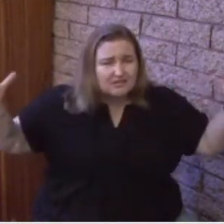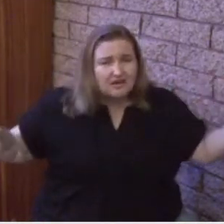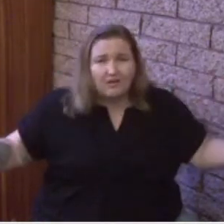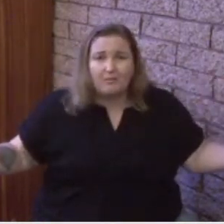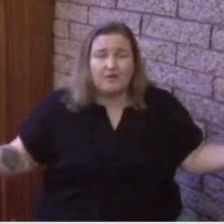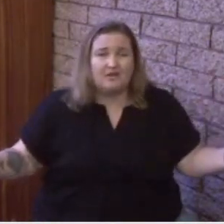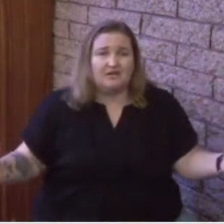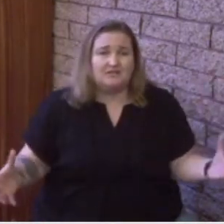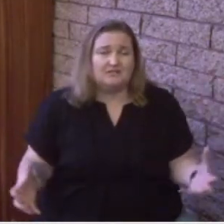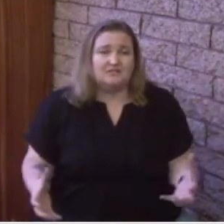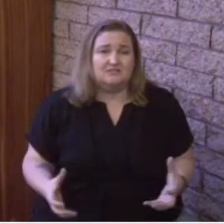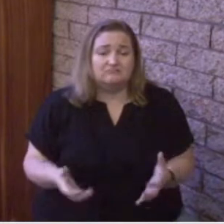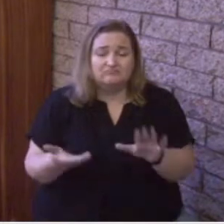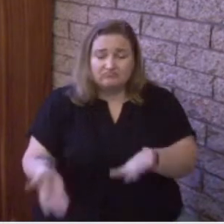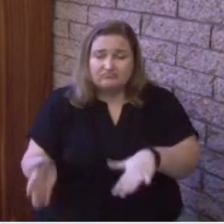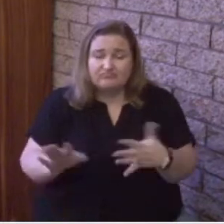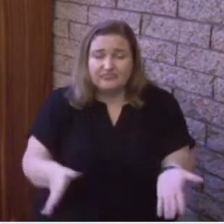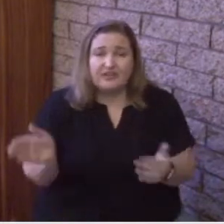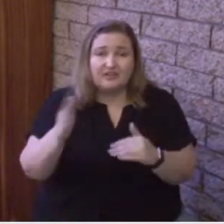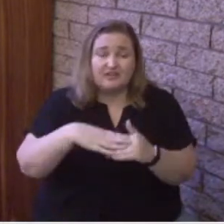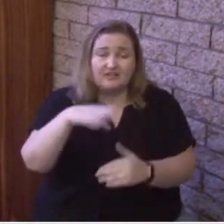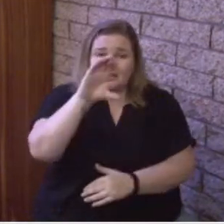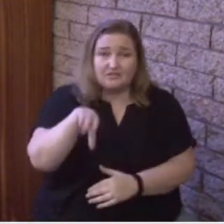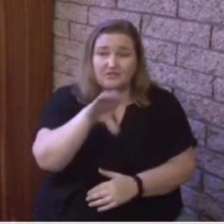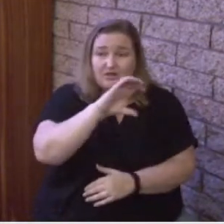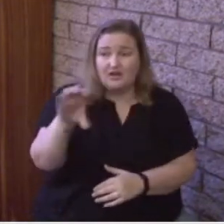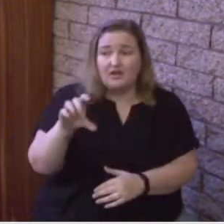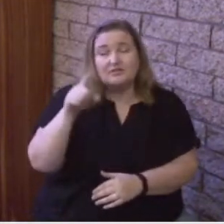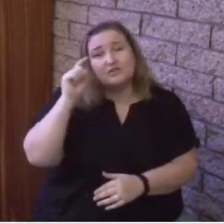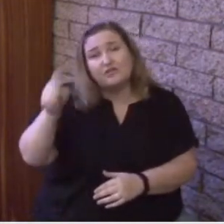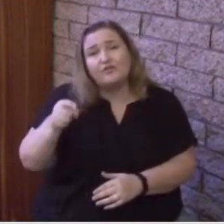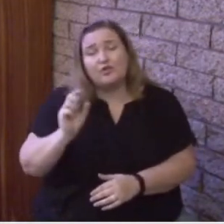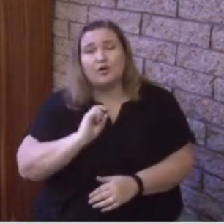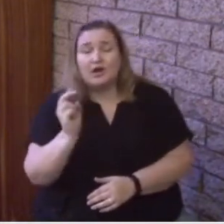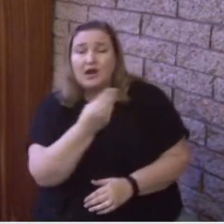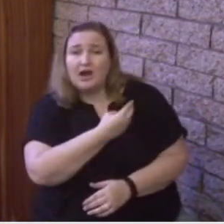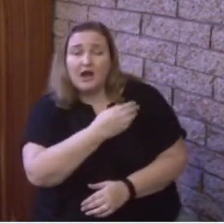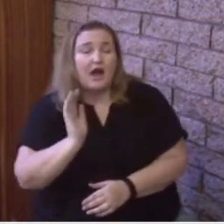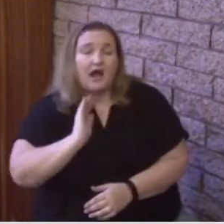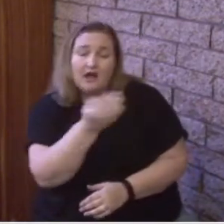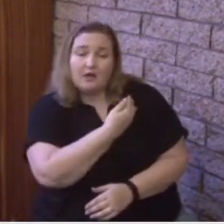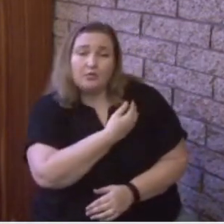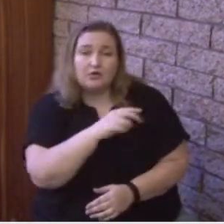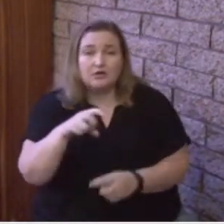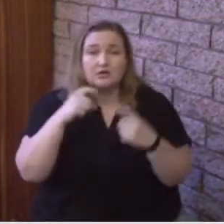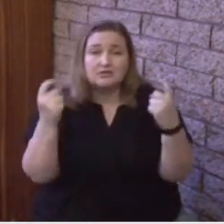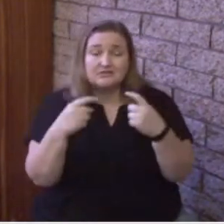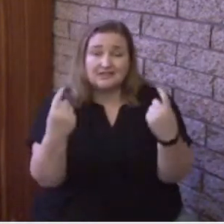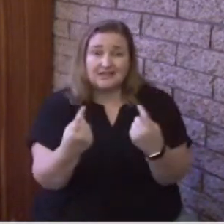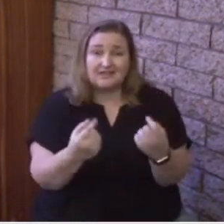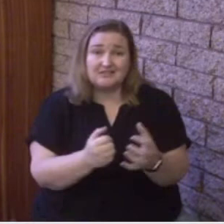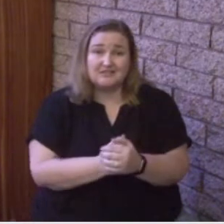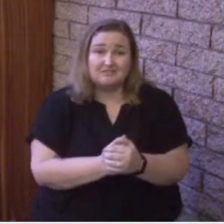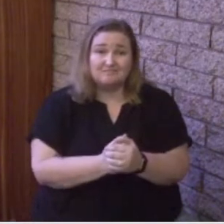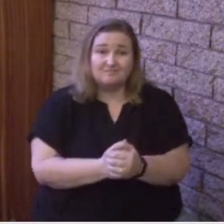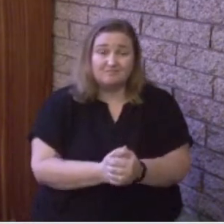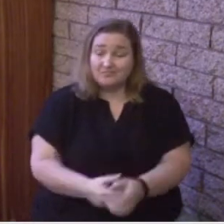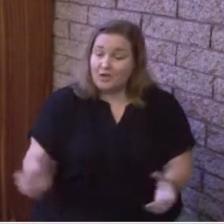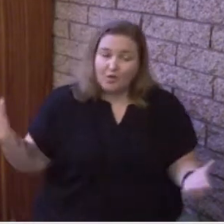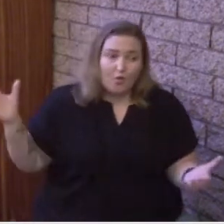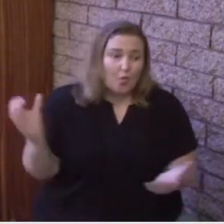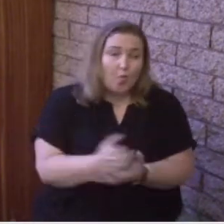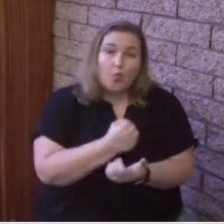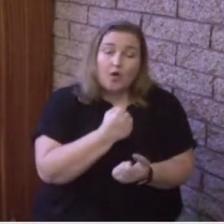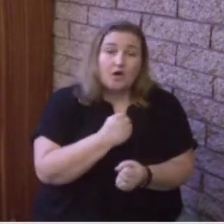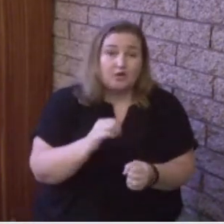on the cross for our sins. But then He conquered death and then He said, I'm going to ascend to